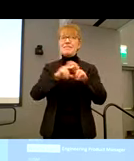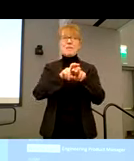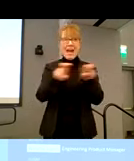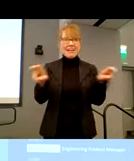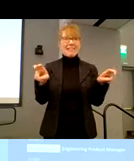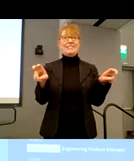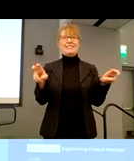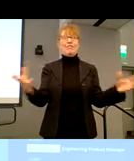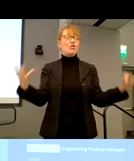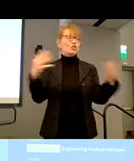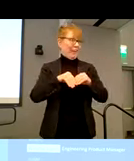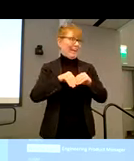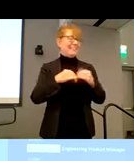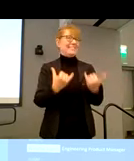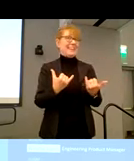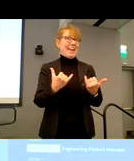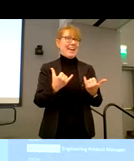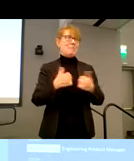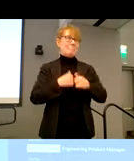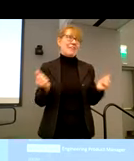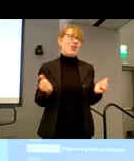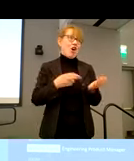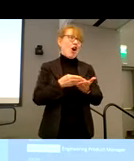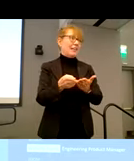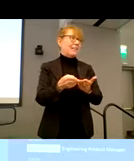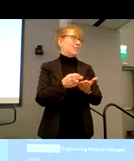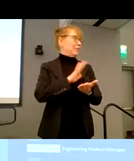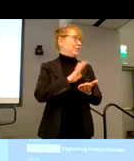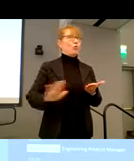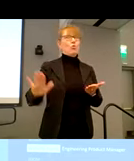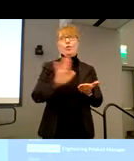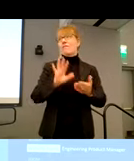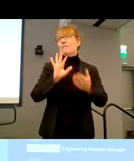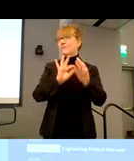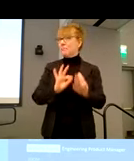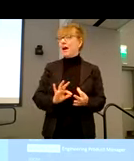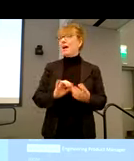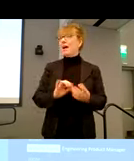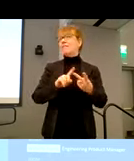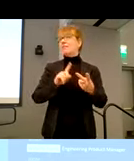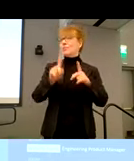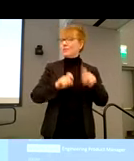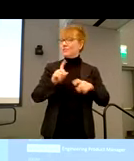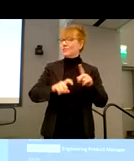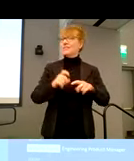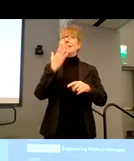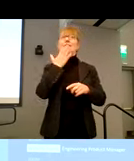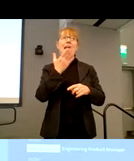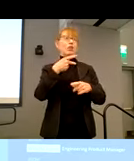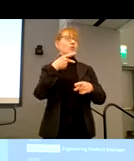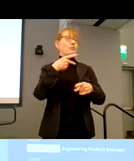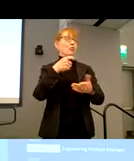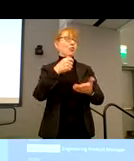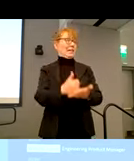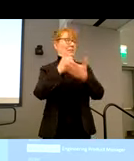joining us and being honest with your feedback and questions. Thank you for keeping us connected